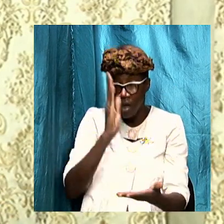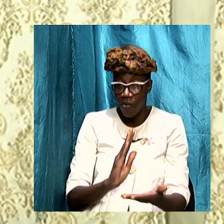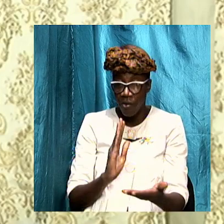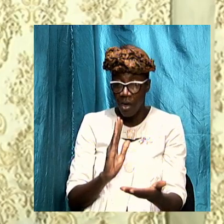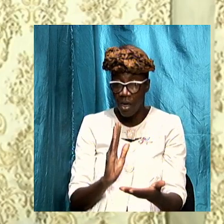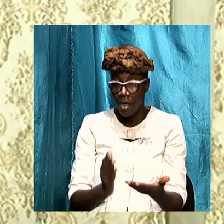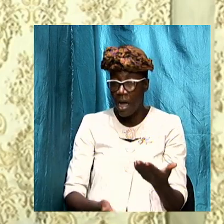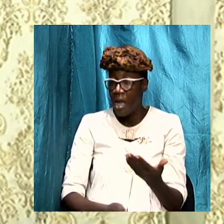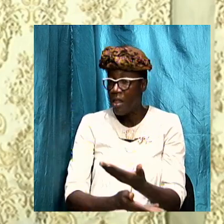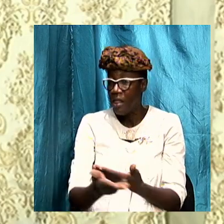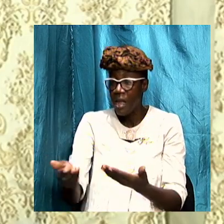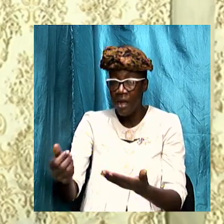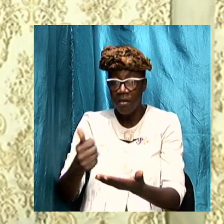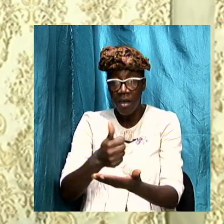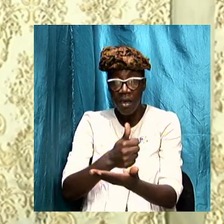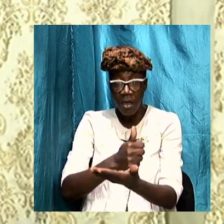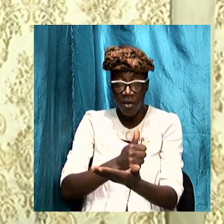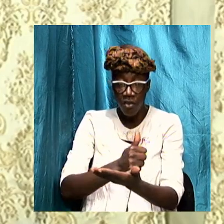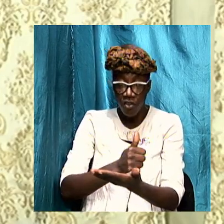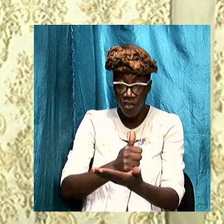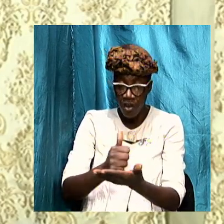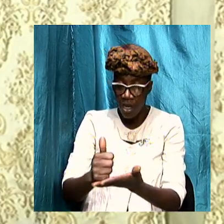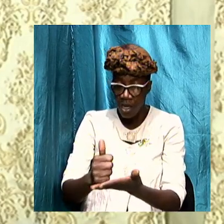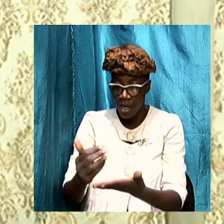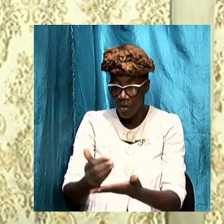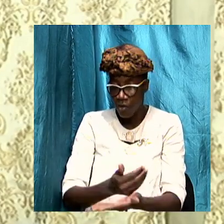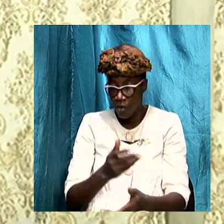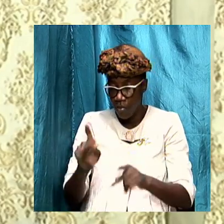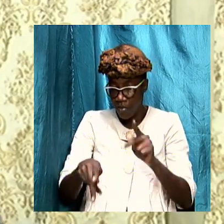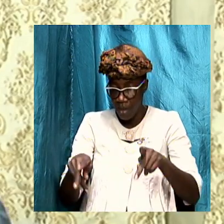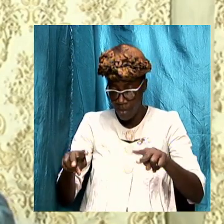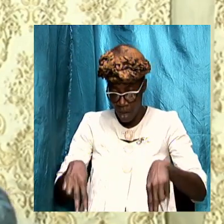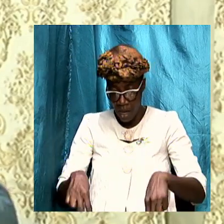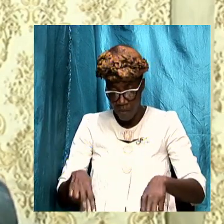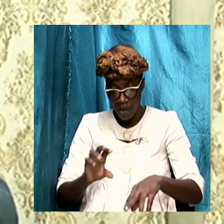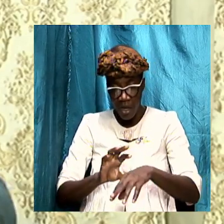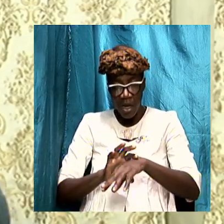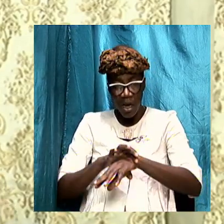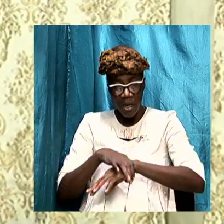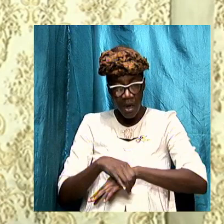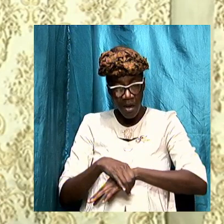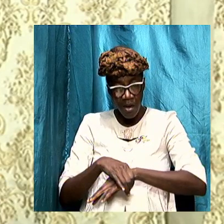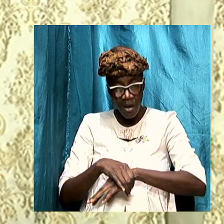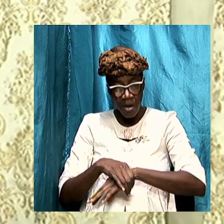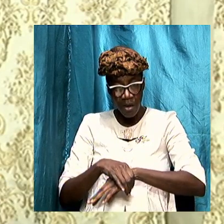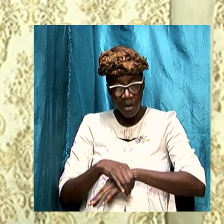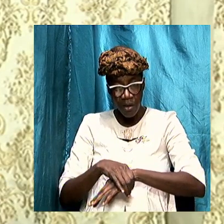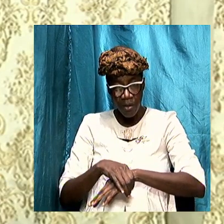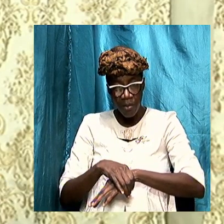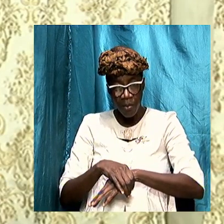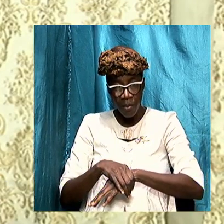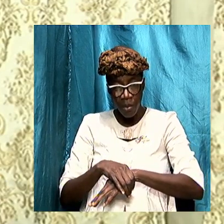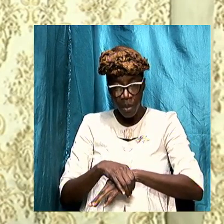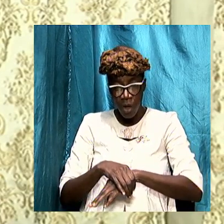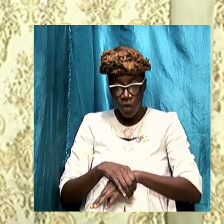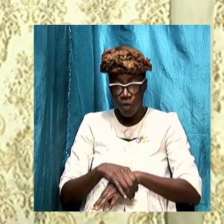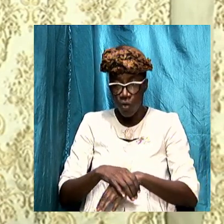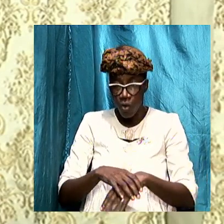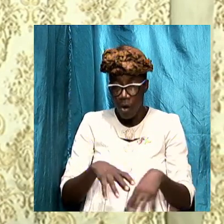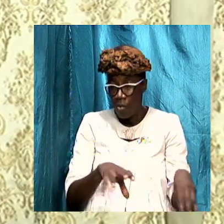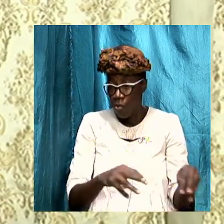is an agenda that certain people has on this earth to propel the world